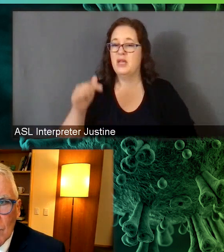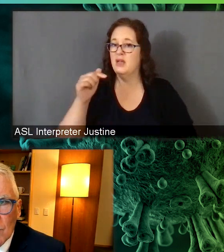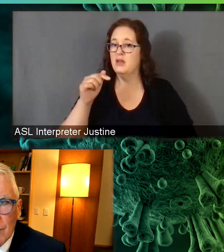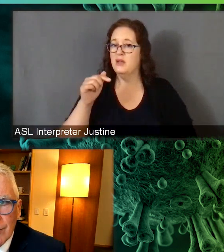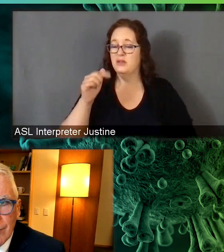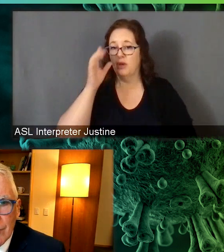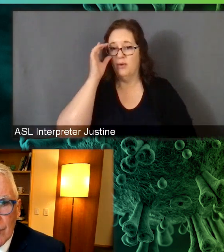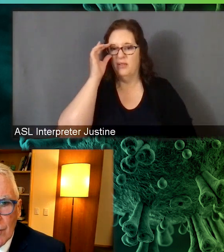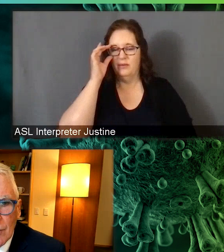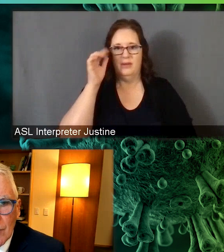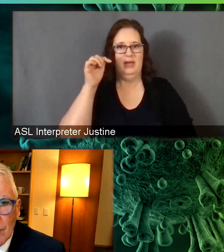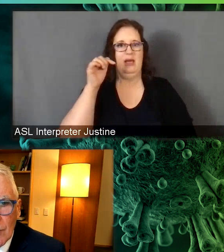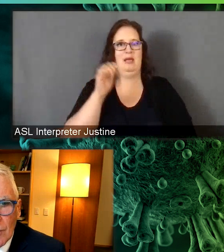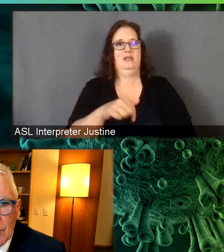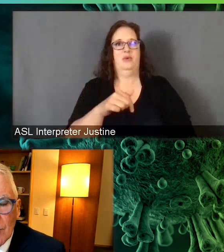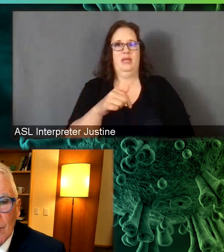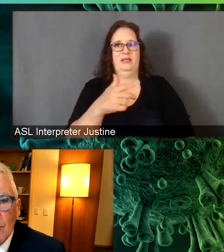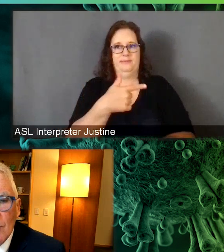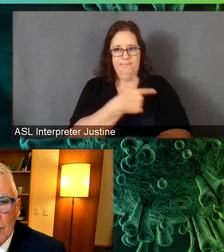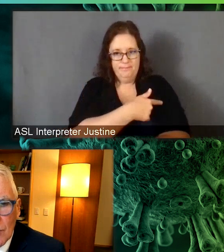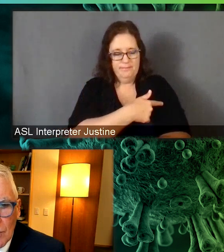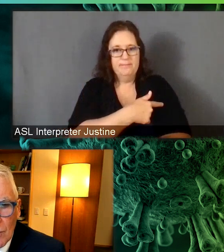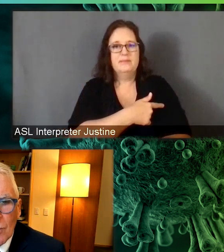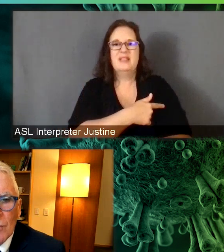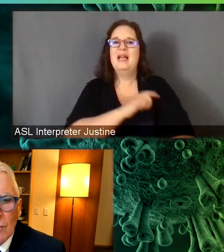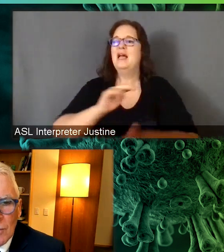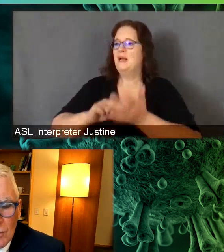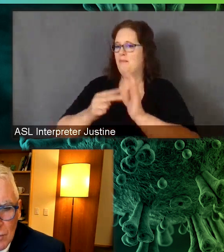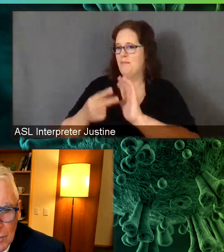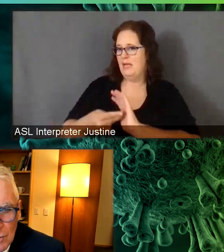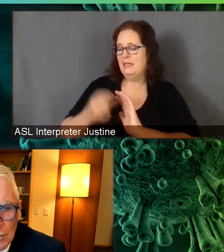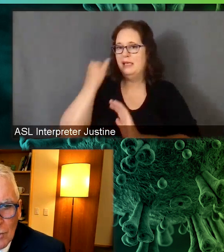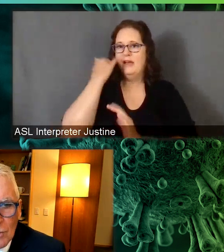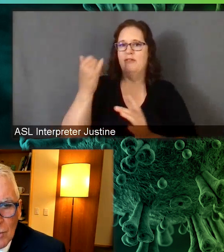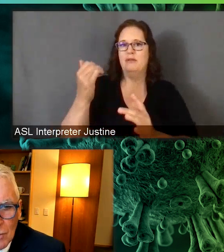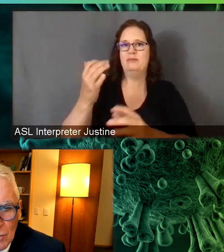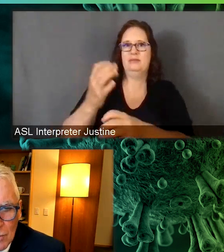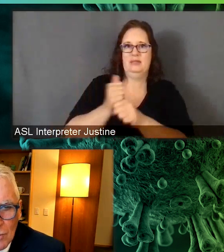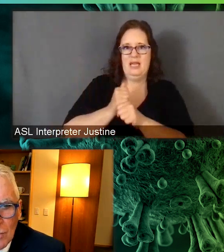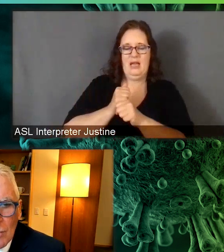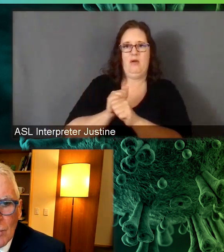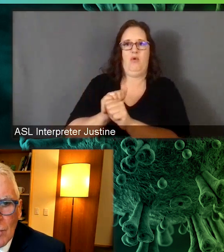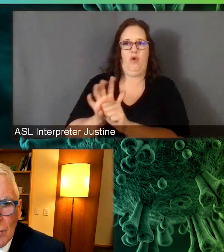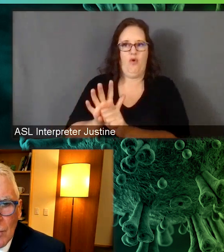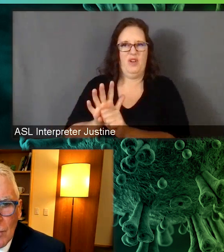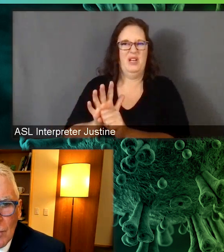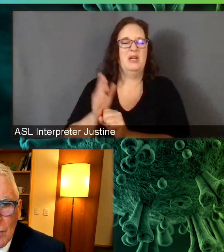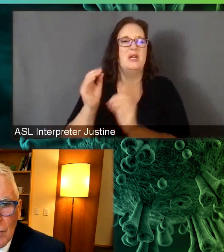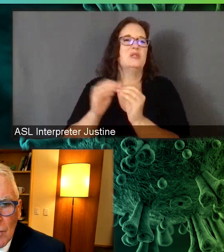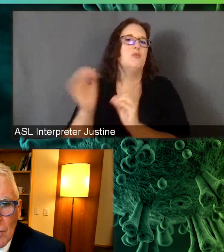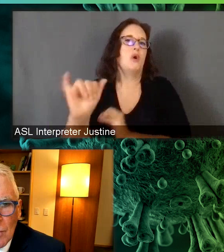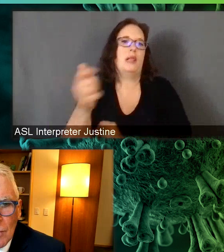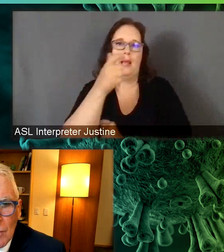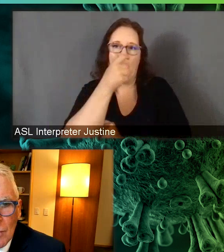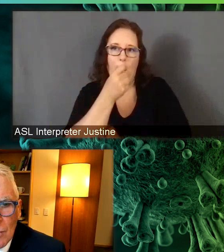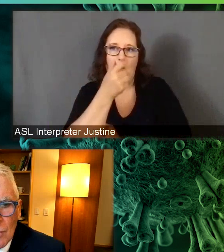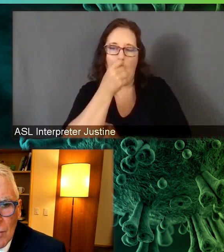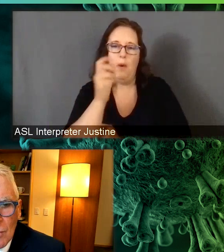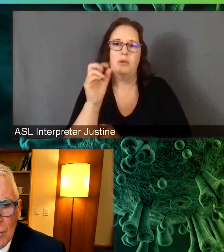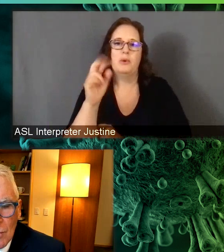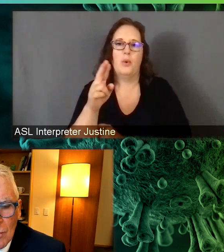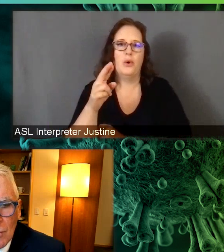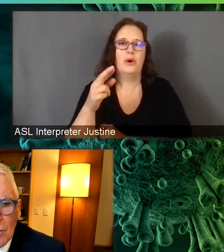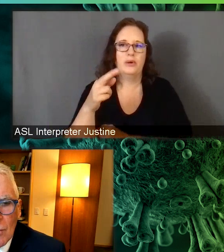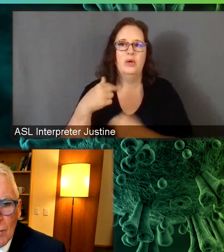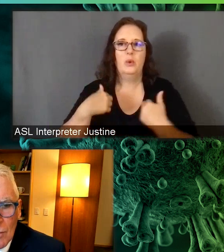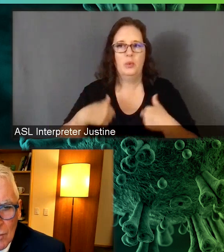more of a common respiratory virus that causes the common cold. So I think we can take some reassurance from that. But we still have to be conscious of